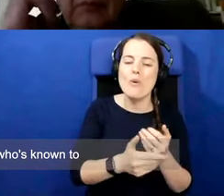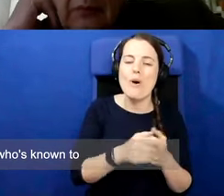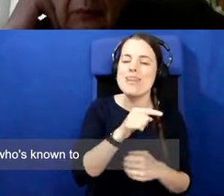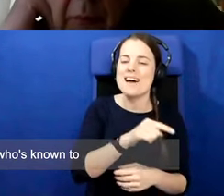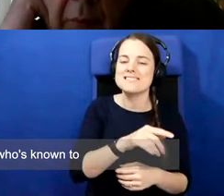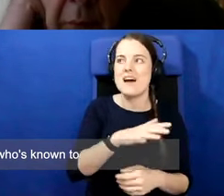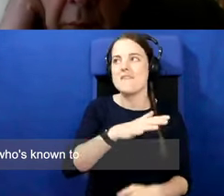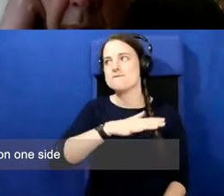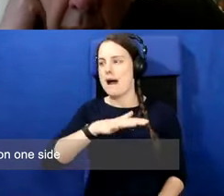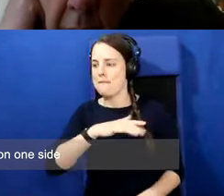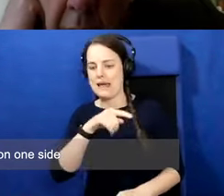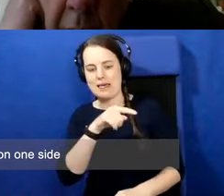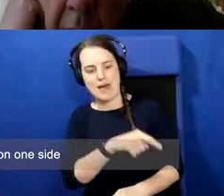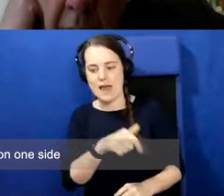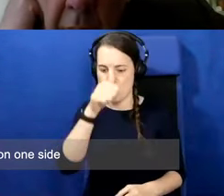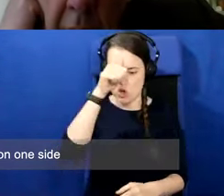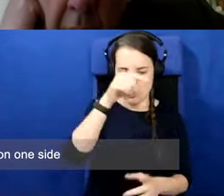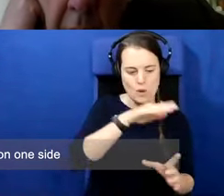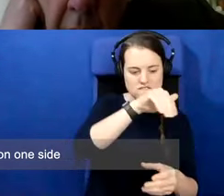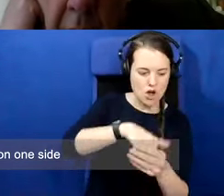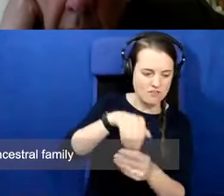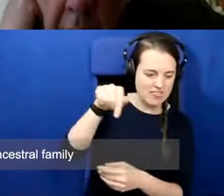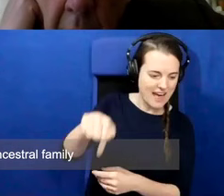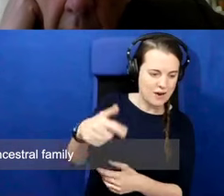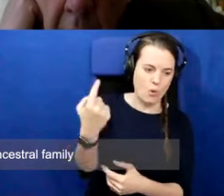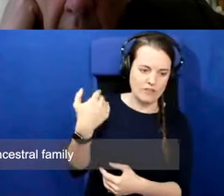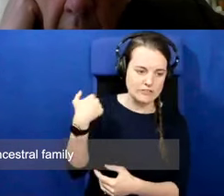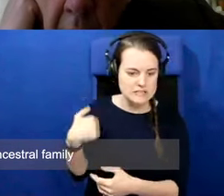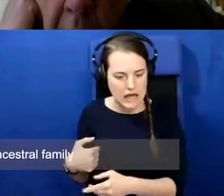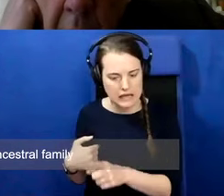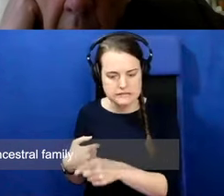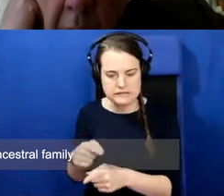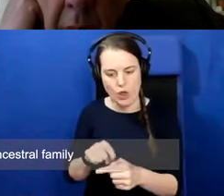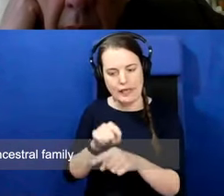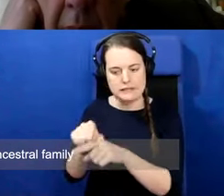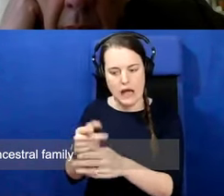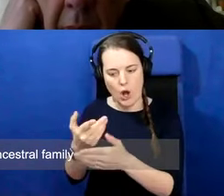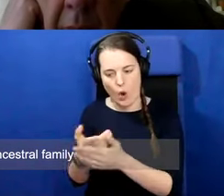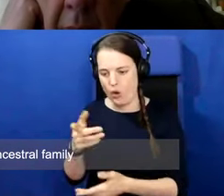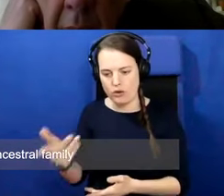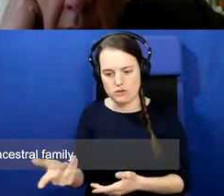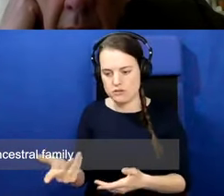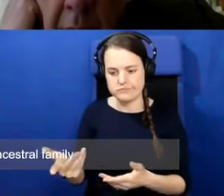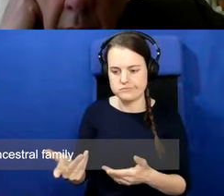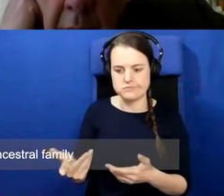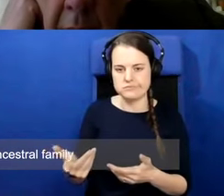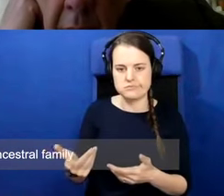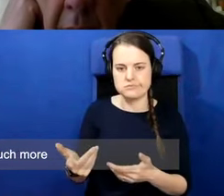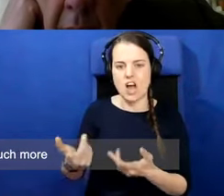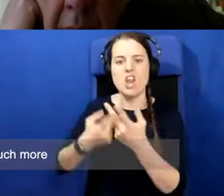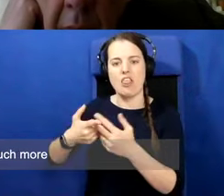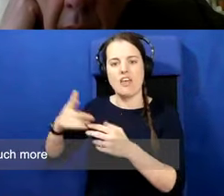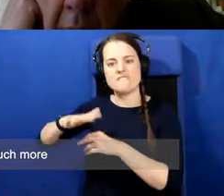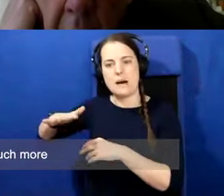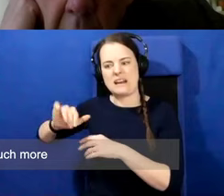who's known to have been involved on one side in the attack on a, an ancestor of family. It's, it's,